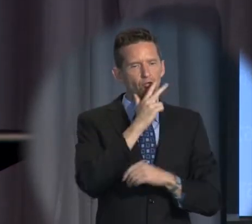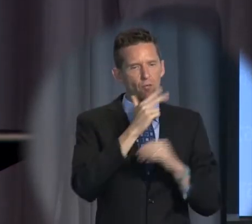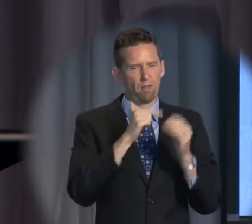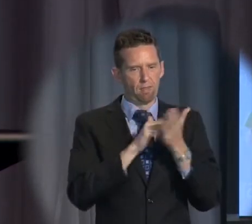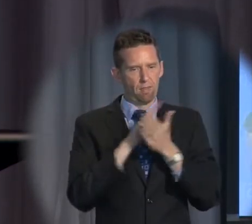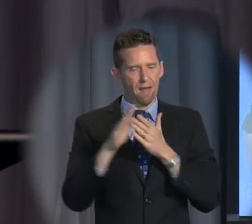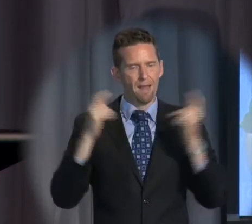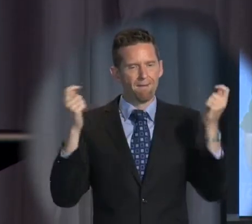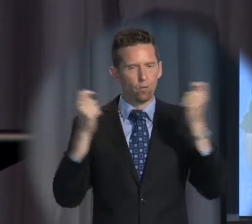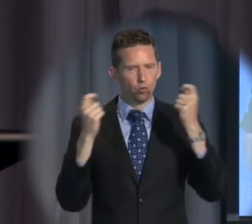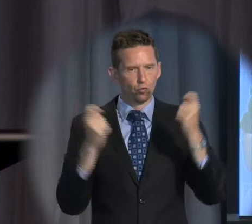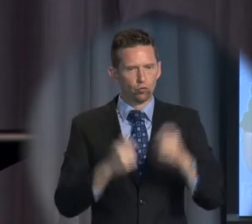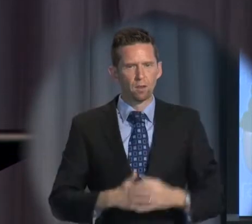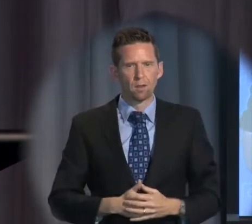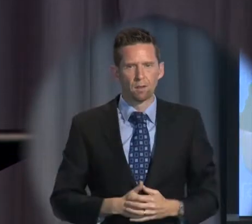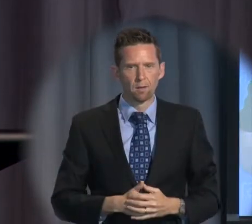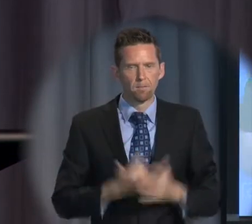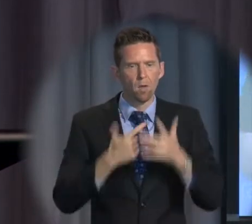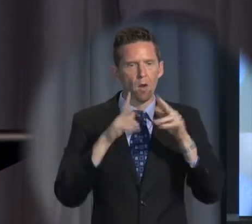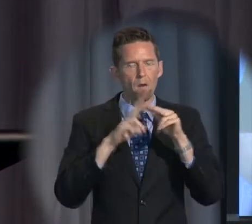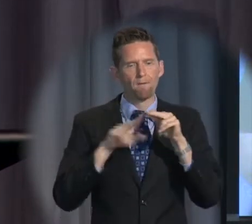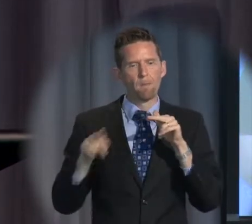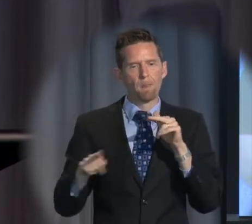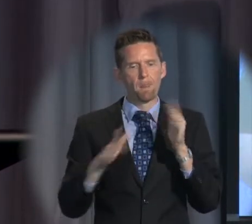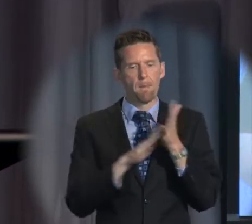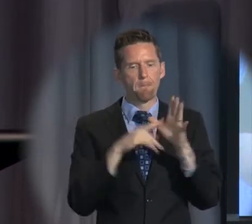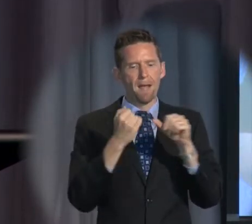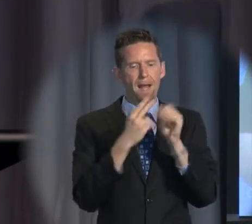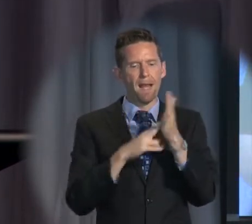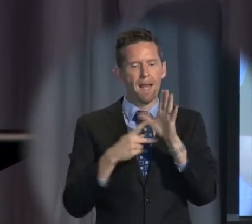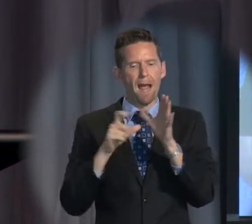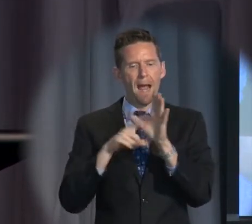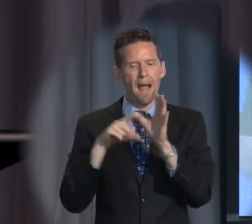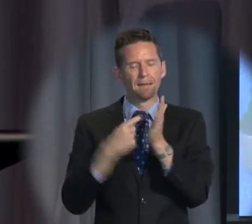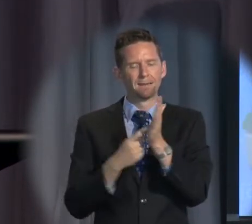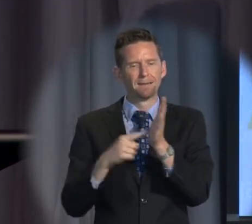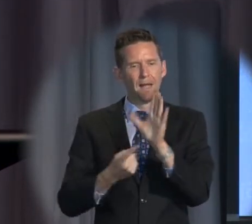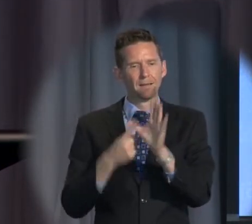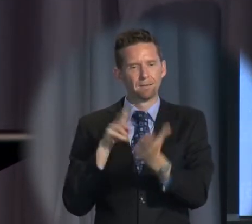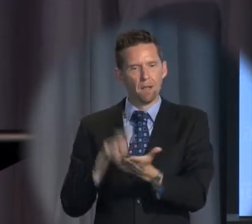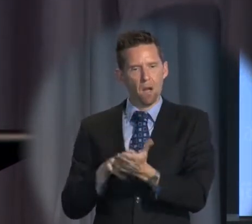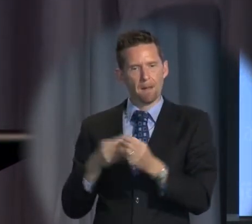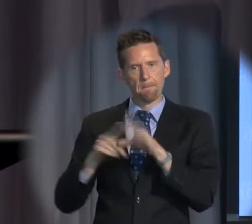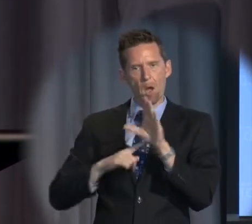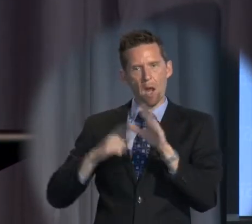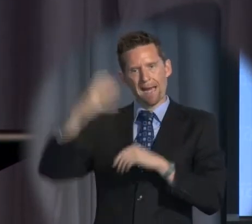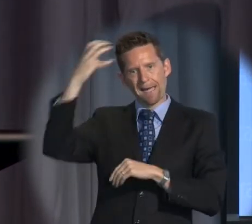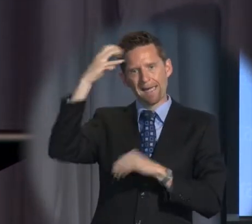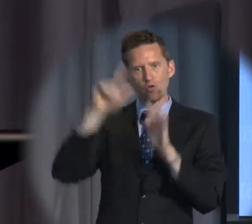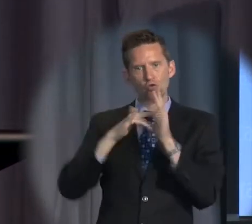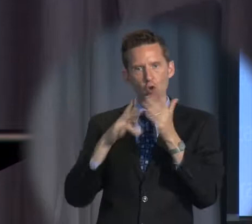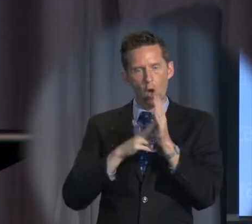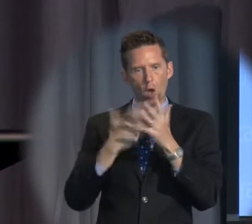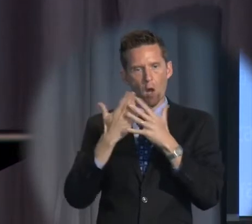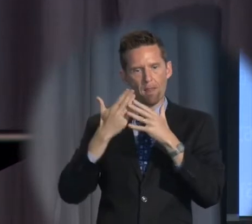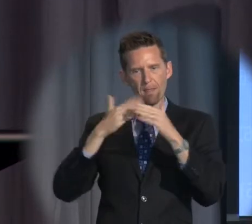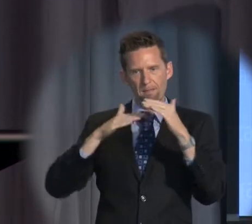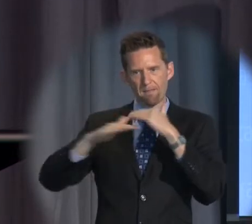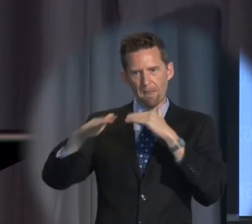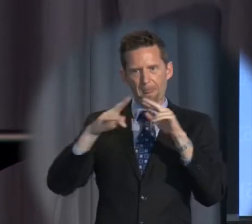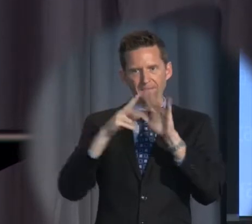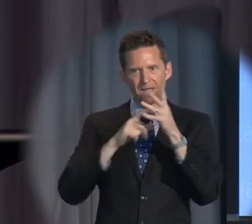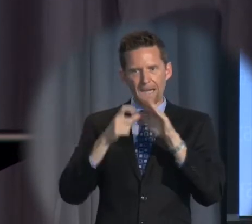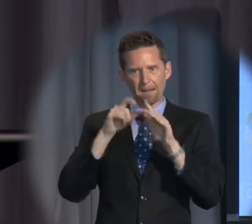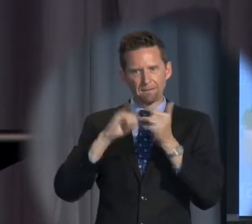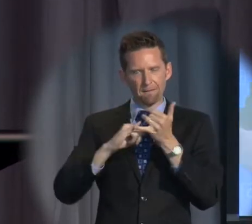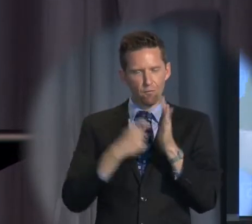of the Magna Carta, signed very reluctantly by King John on the fields of Runnymede forced